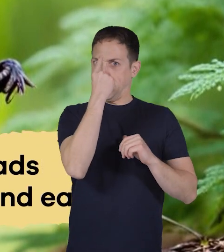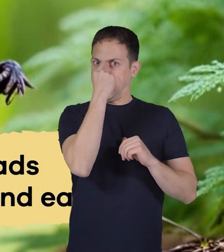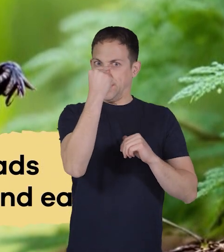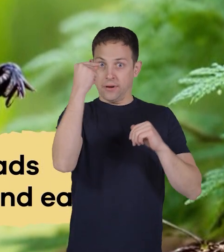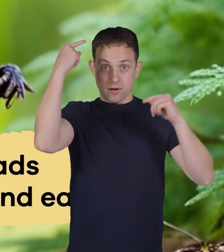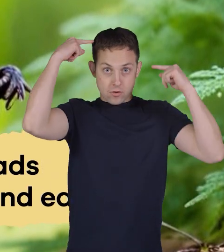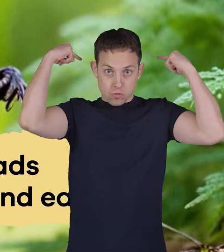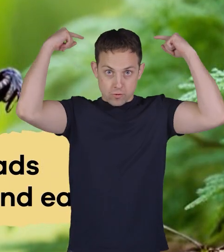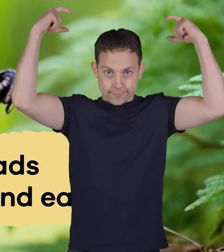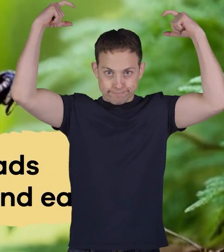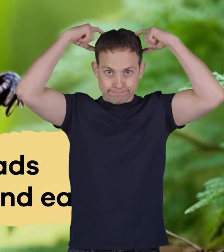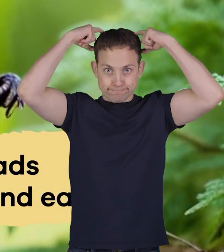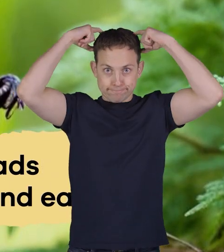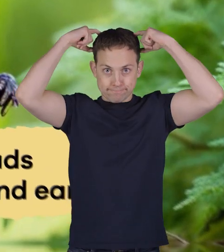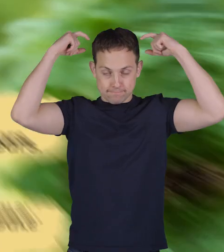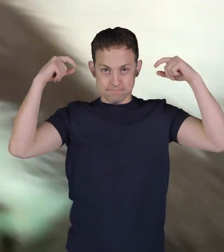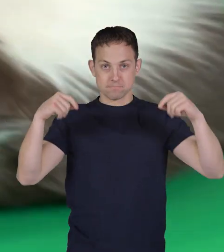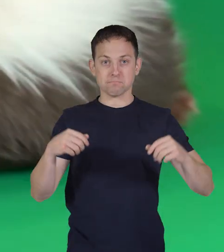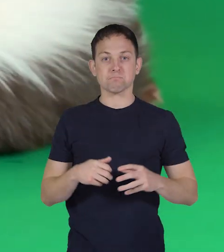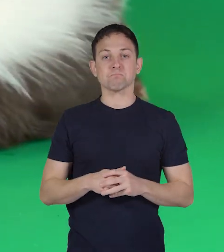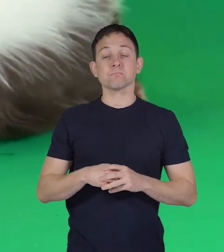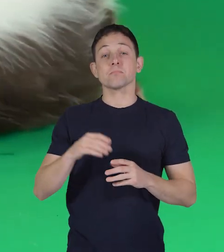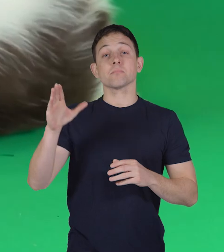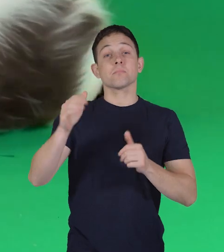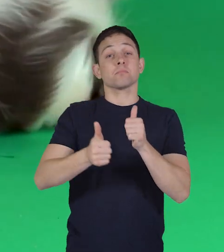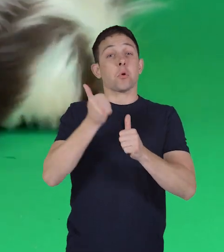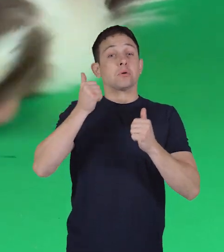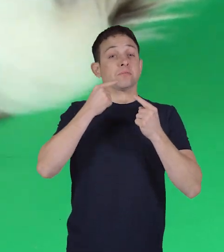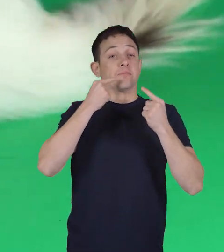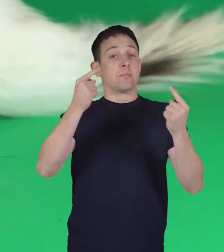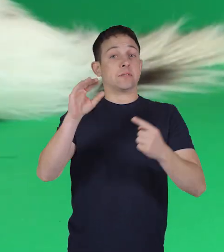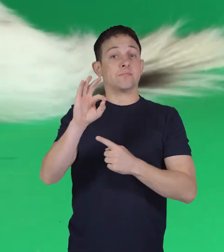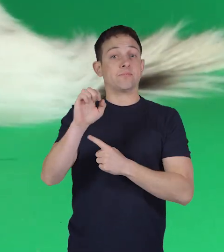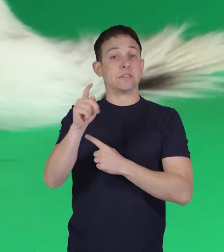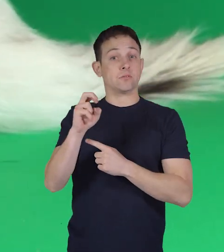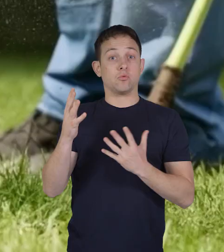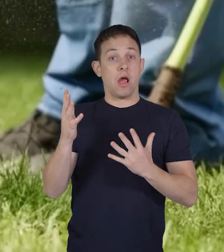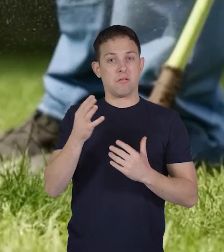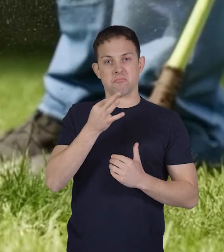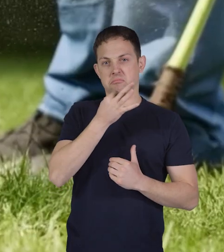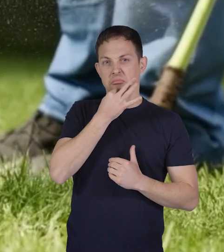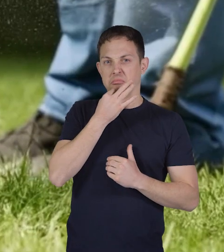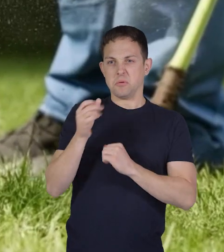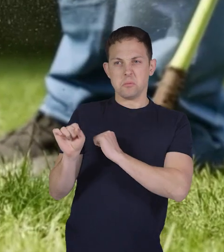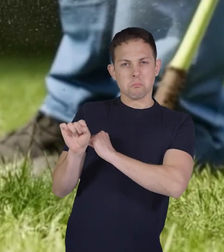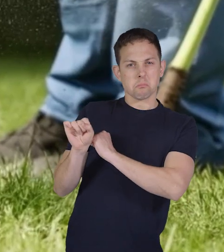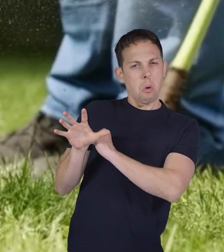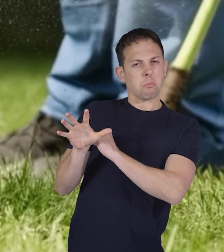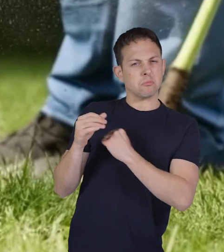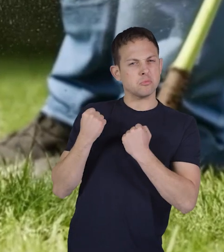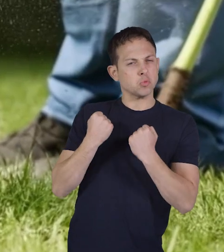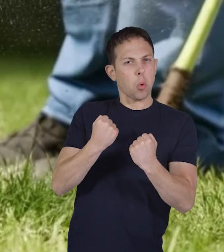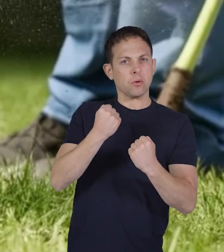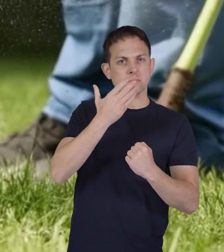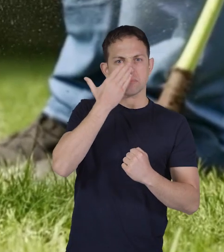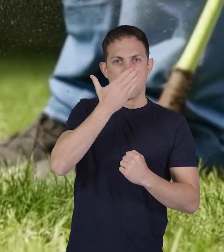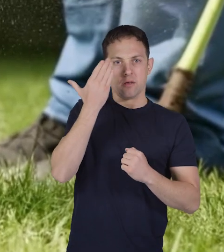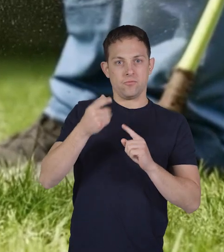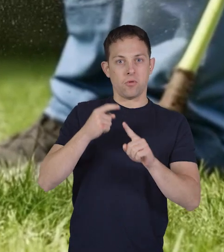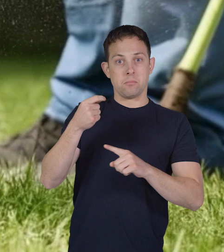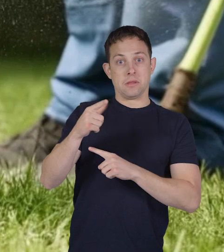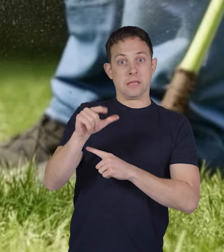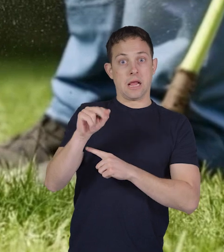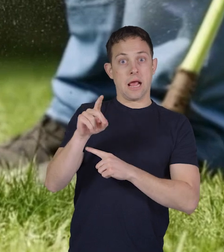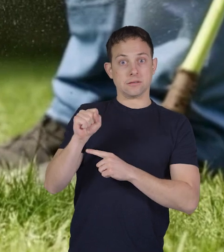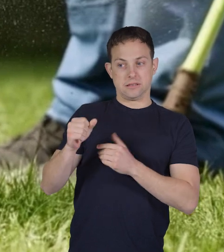noses and round ears their most famous feature is their ability to spray a strong smelling liquid from